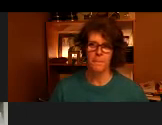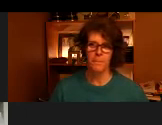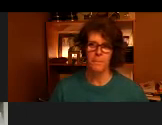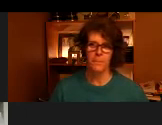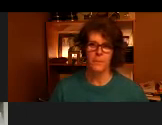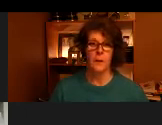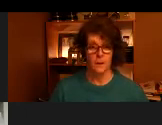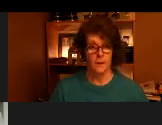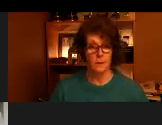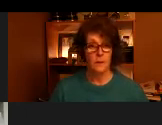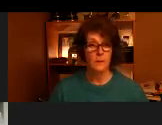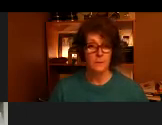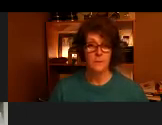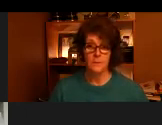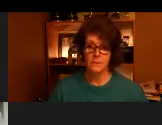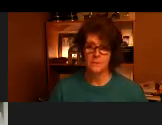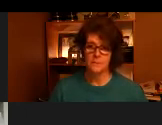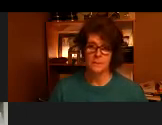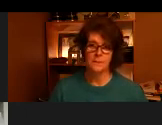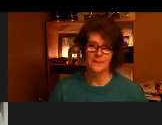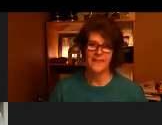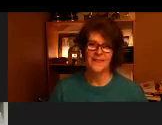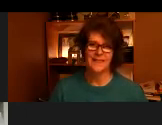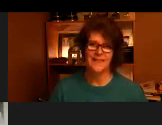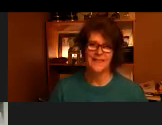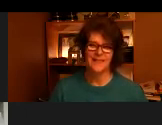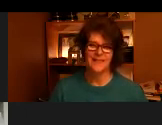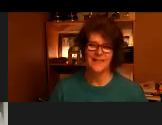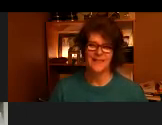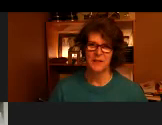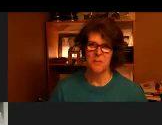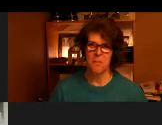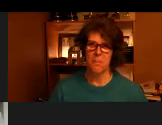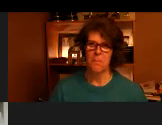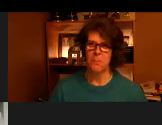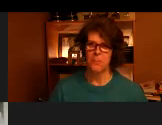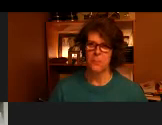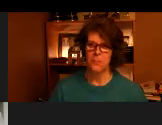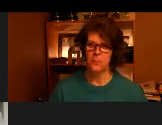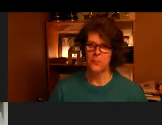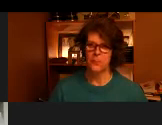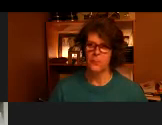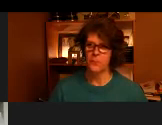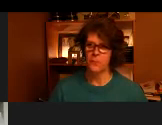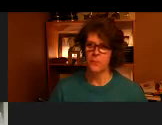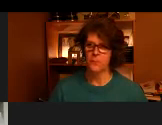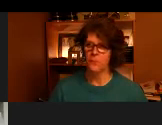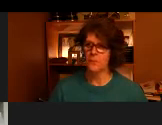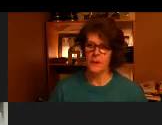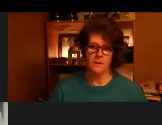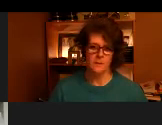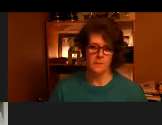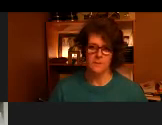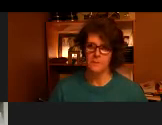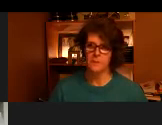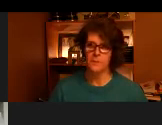out of attending your own iep meeting that's my other piece of advice when they tell you things like um the